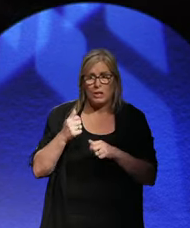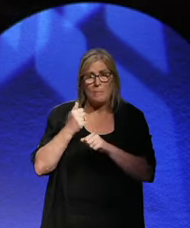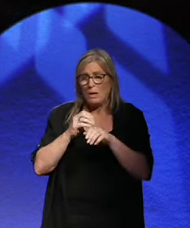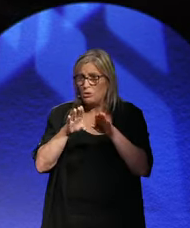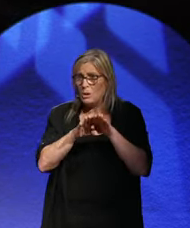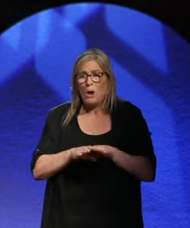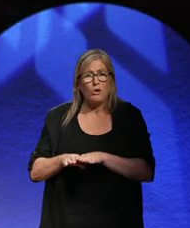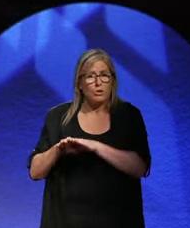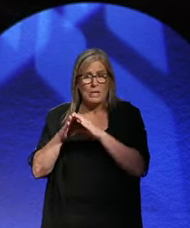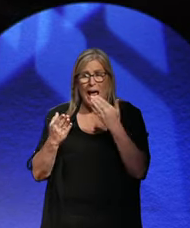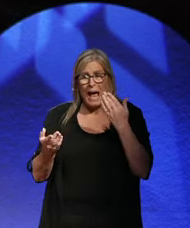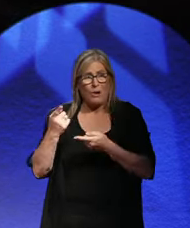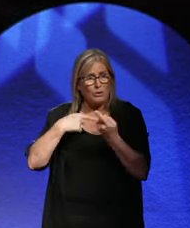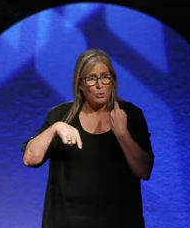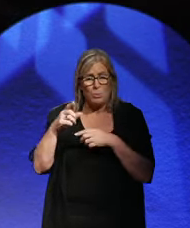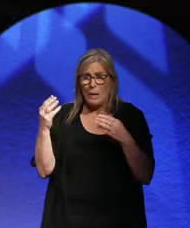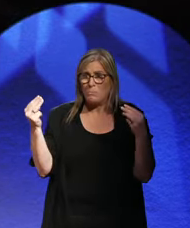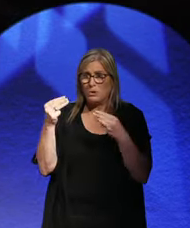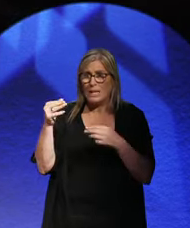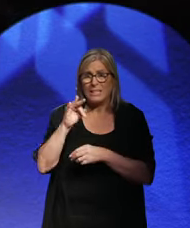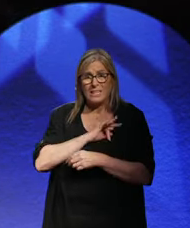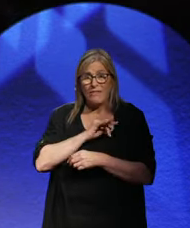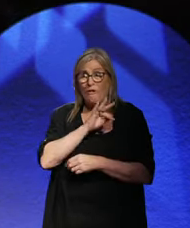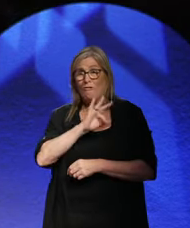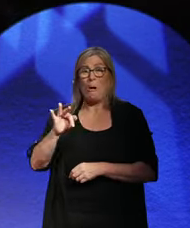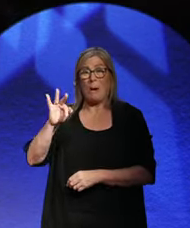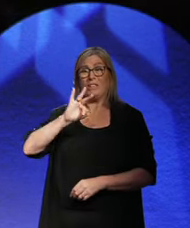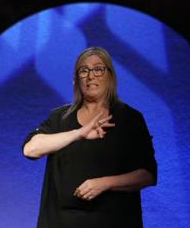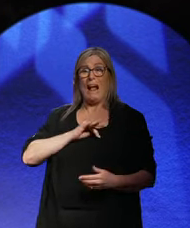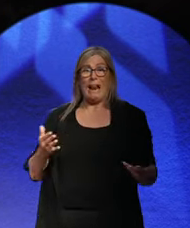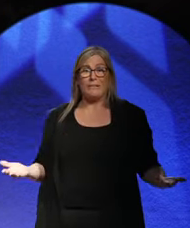protect ourselves? From ourselves!